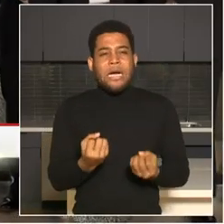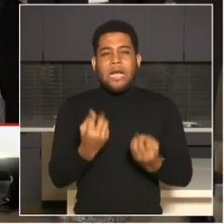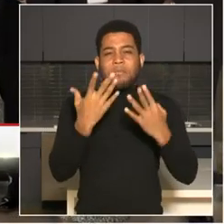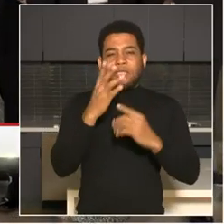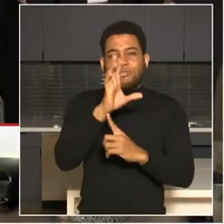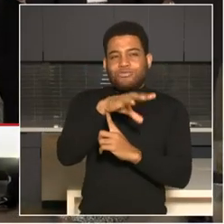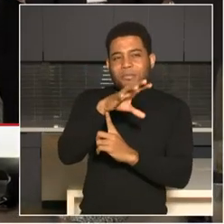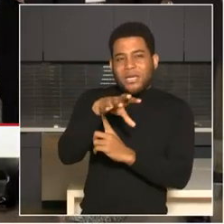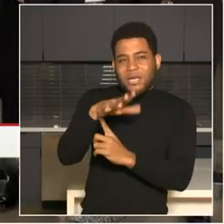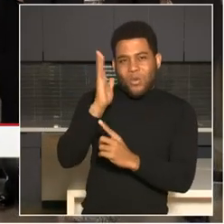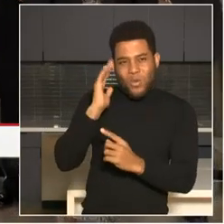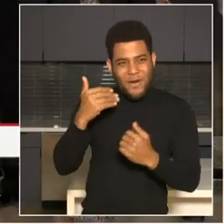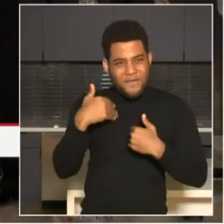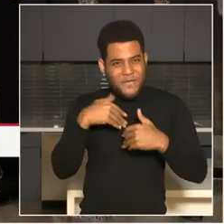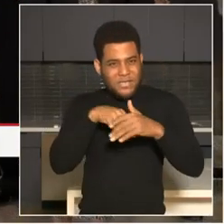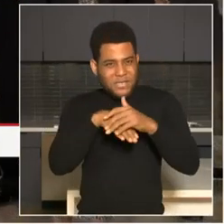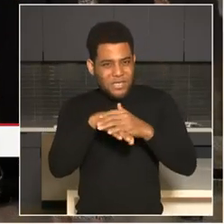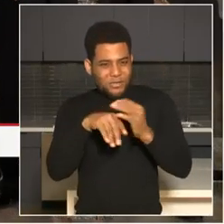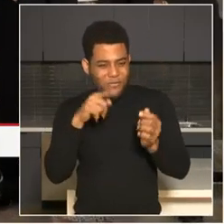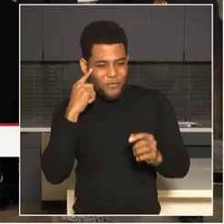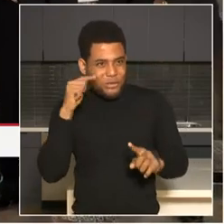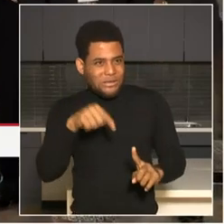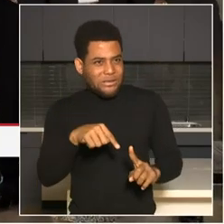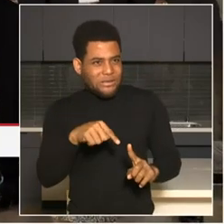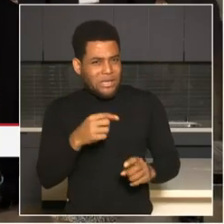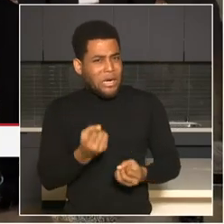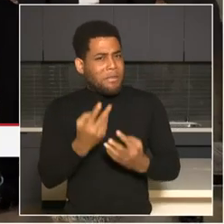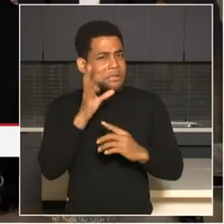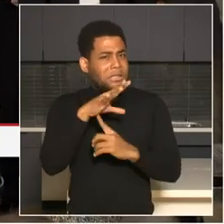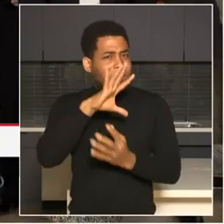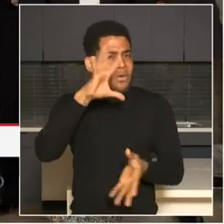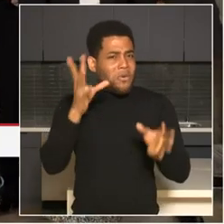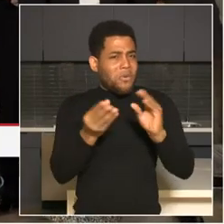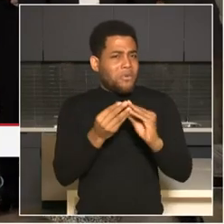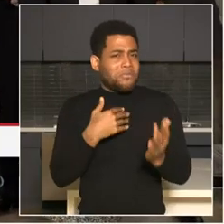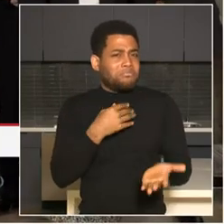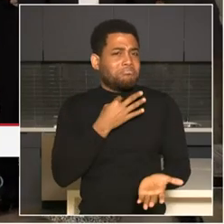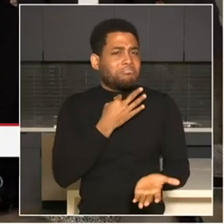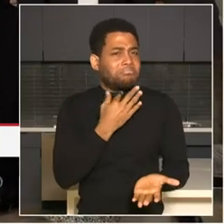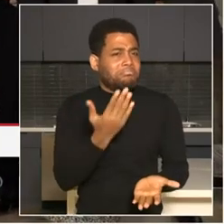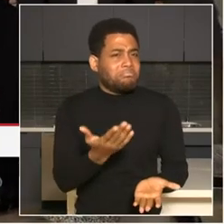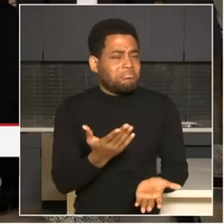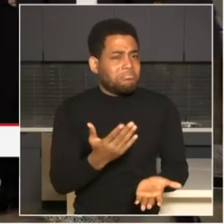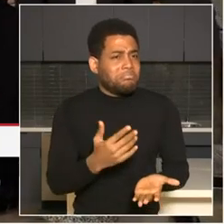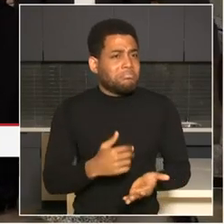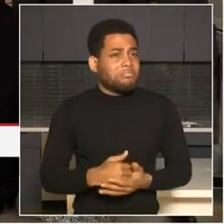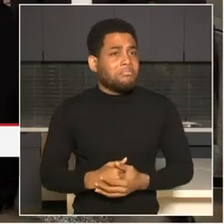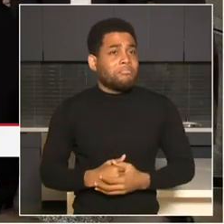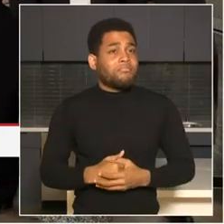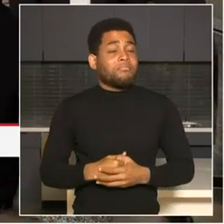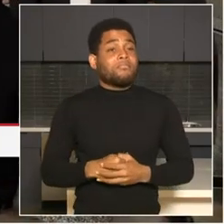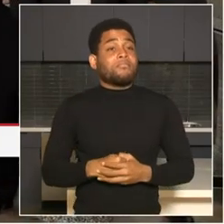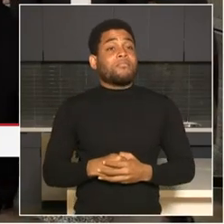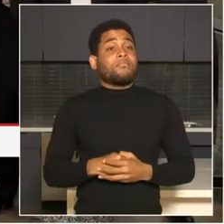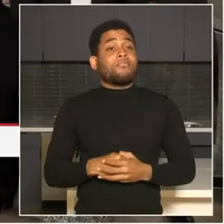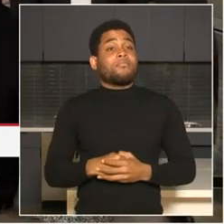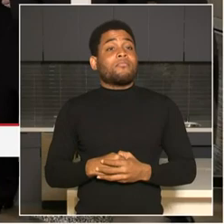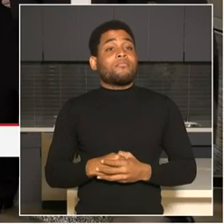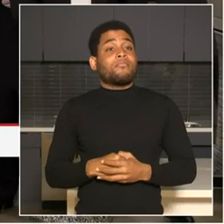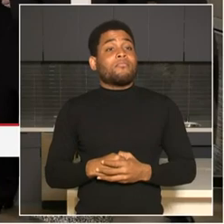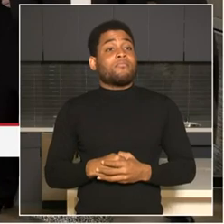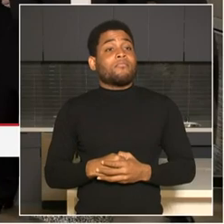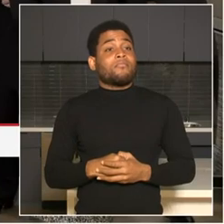center will have access to in total? Will you be using facial recognition, license plate readers, artificial